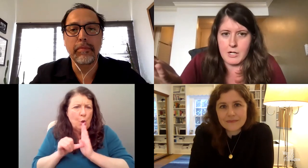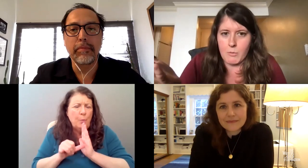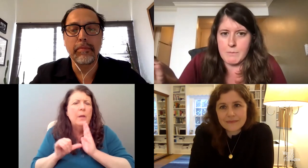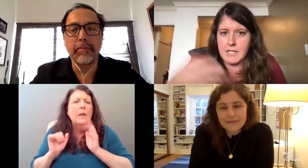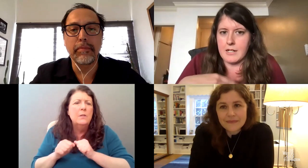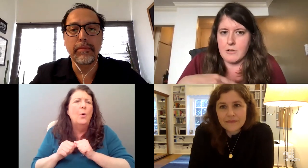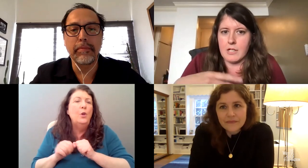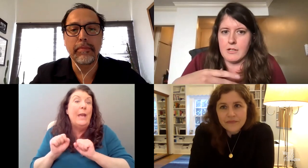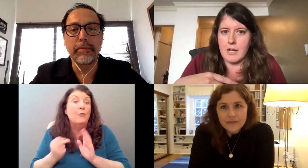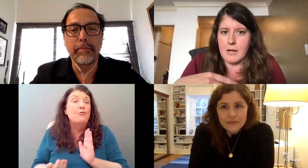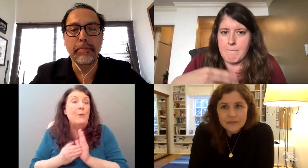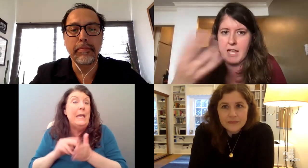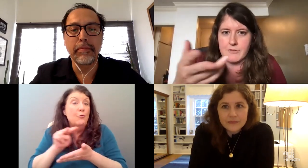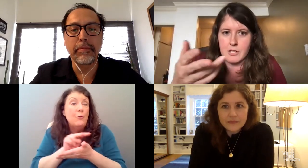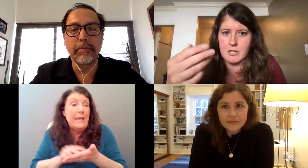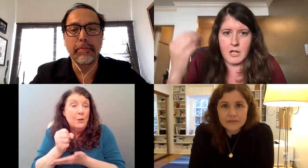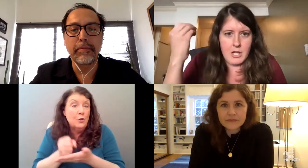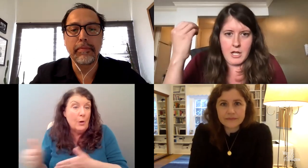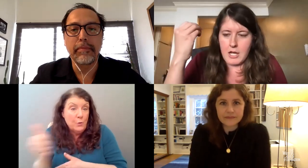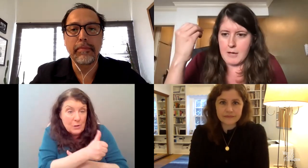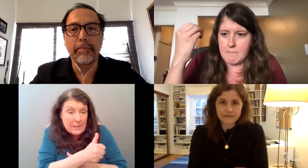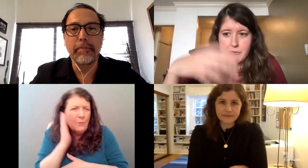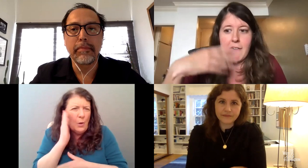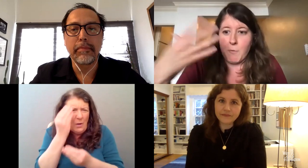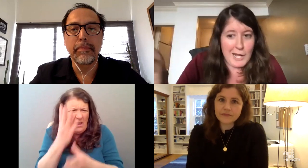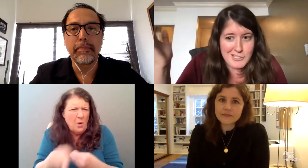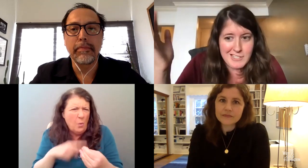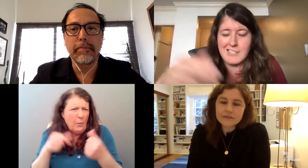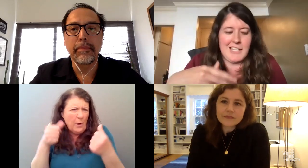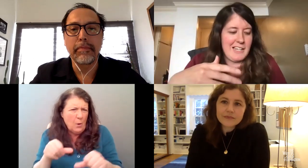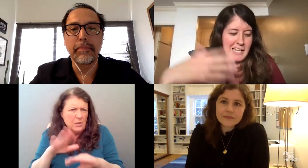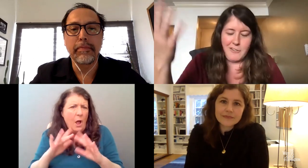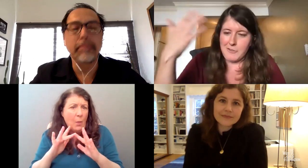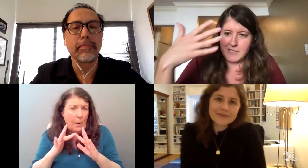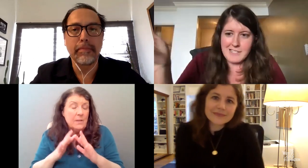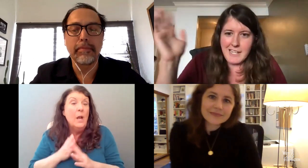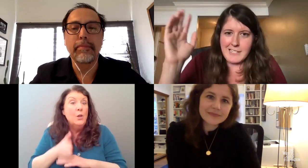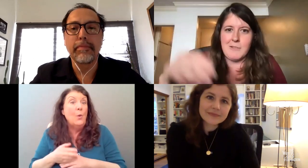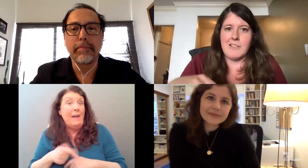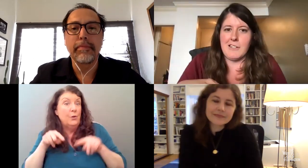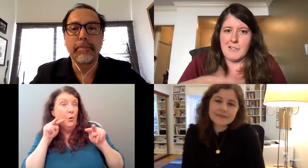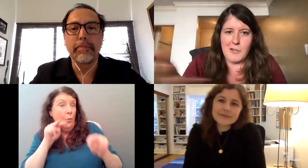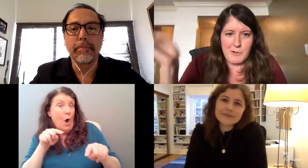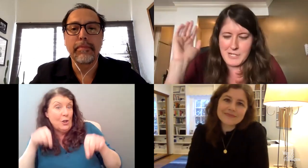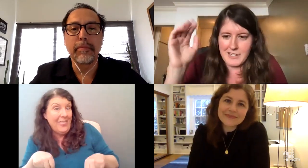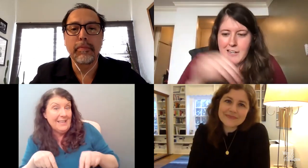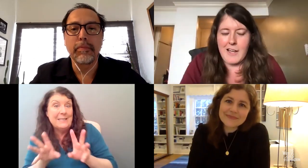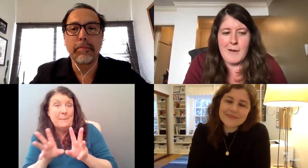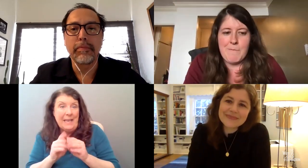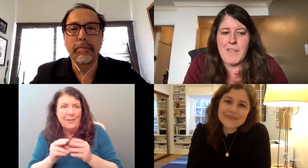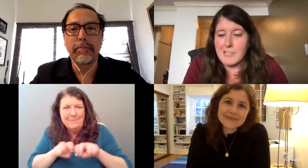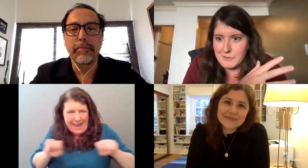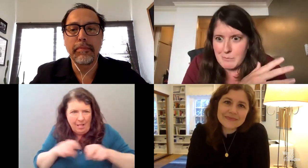when that's up on our website and you can, um, after, um, after having watched this and gained all those insights, you can, you can go and read